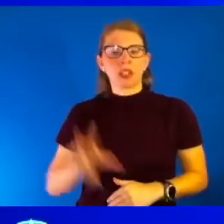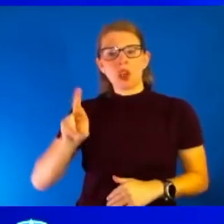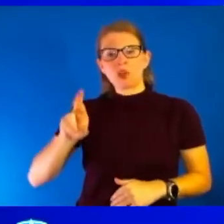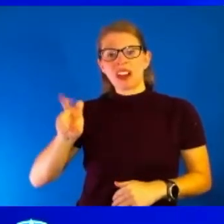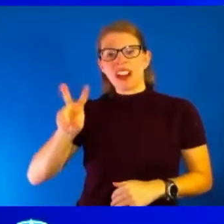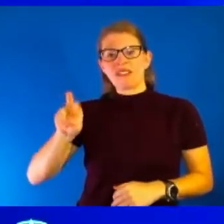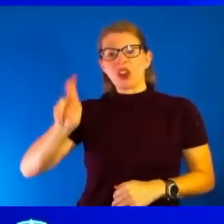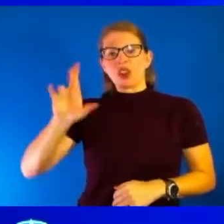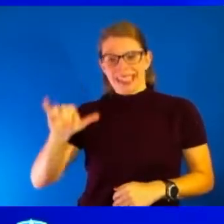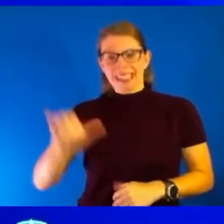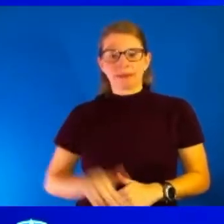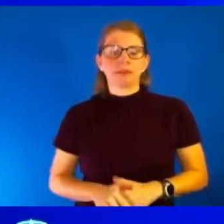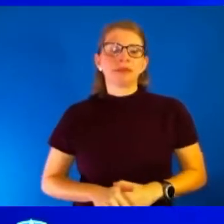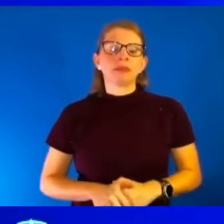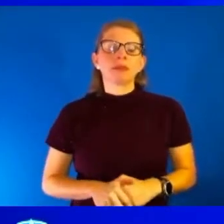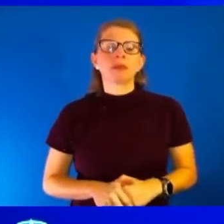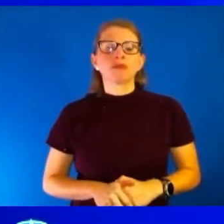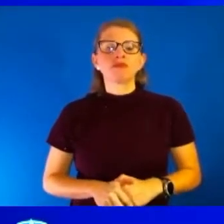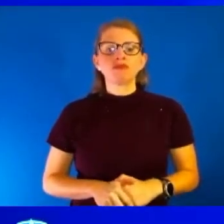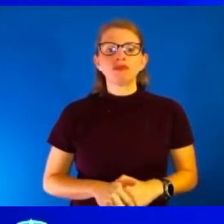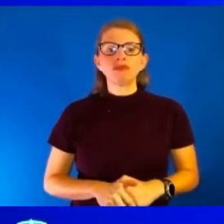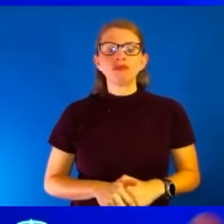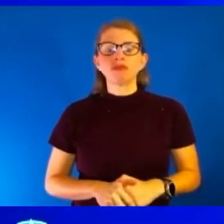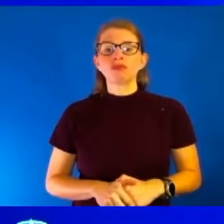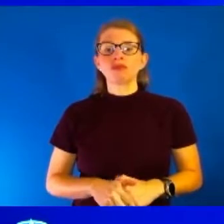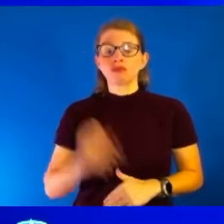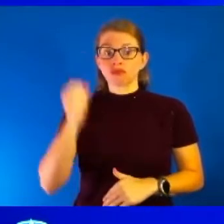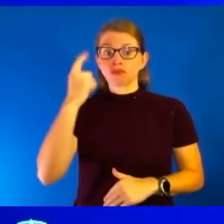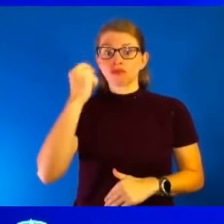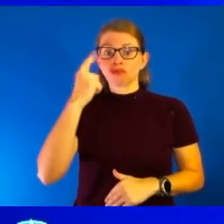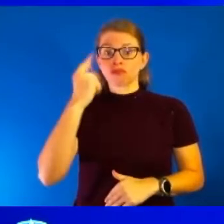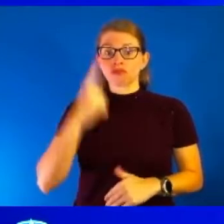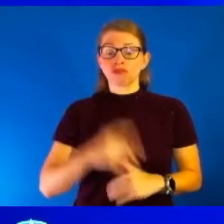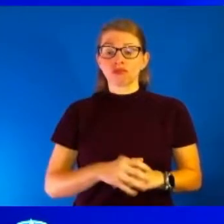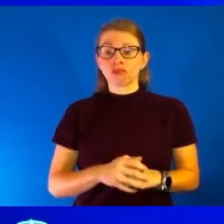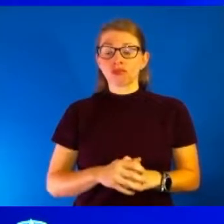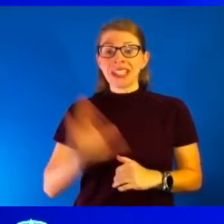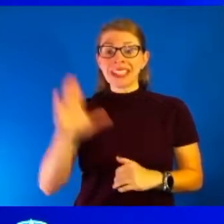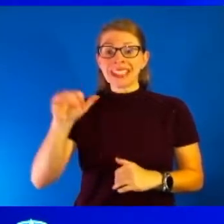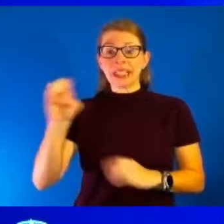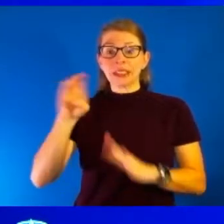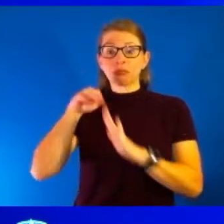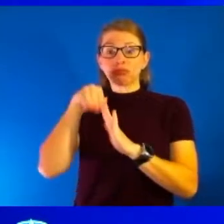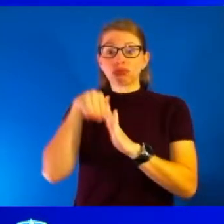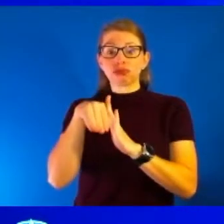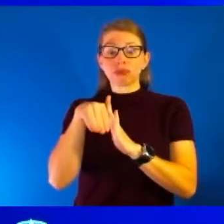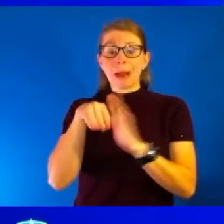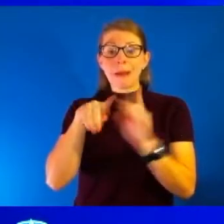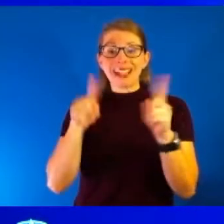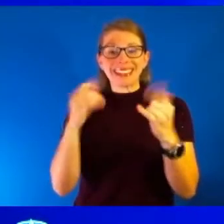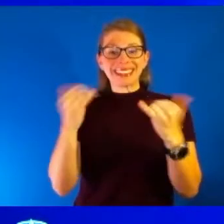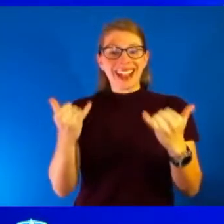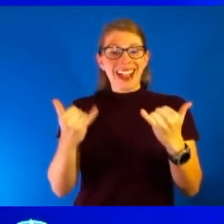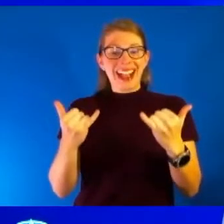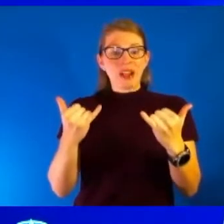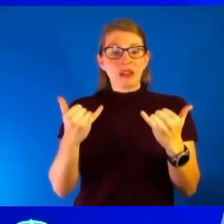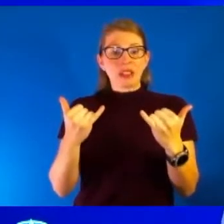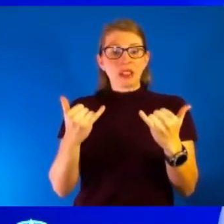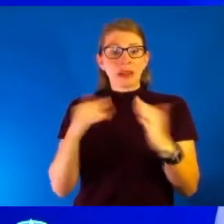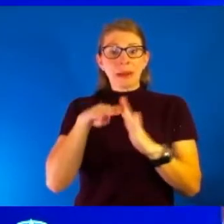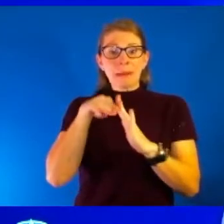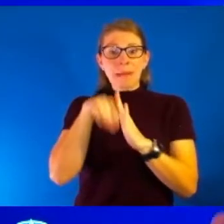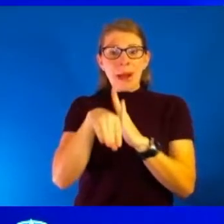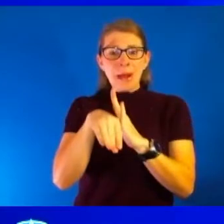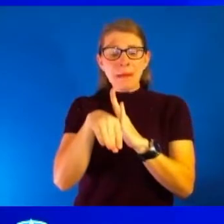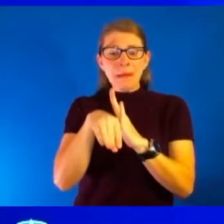talked about, see how we saw a dip in the total cases. But now we really haven't seen that dip anymore. It's kind of